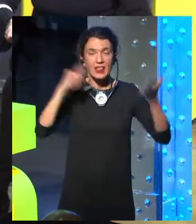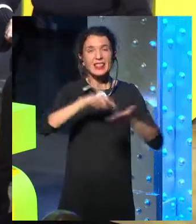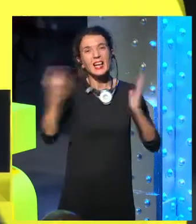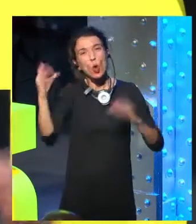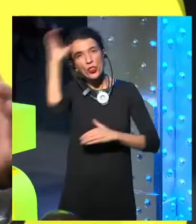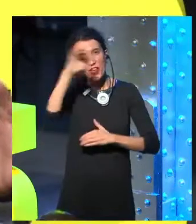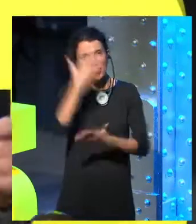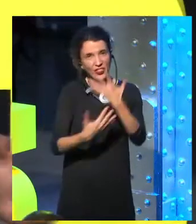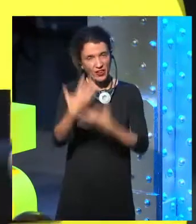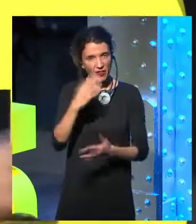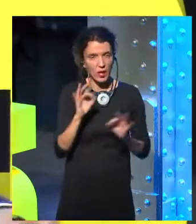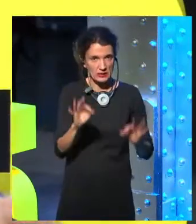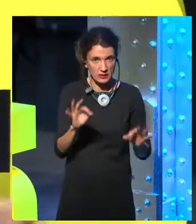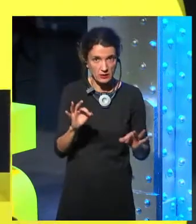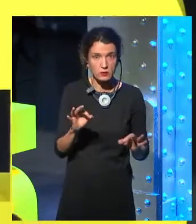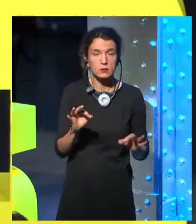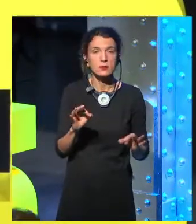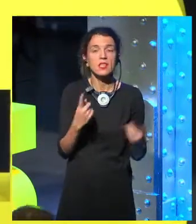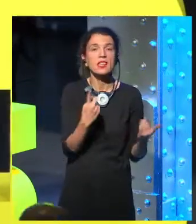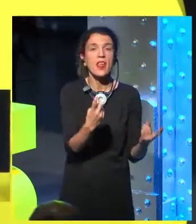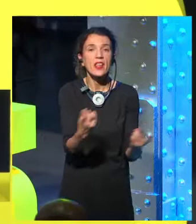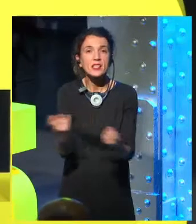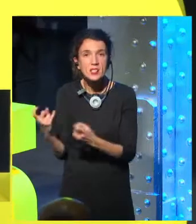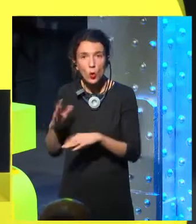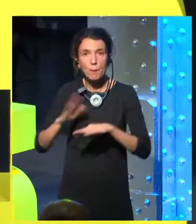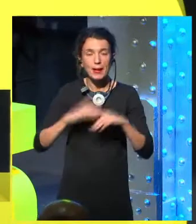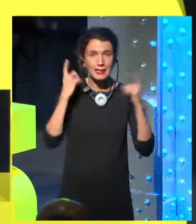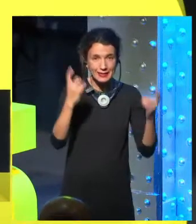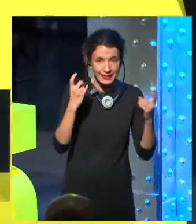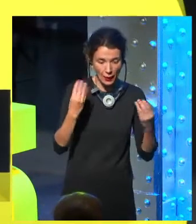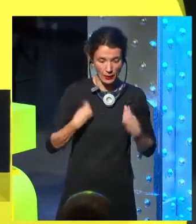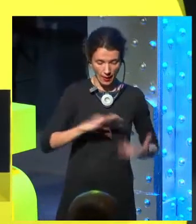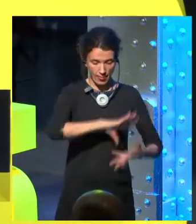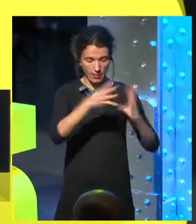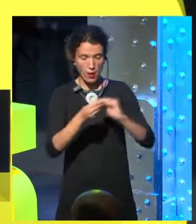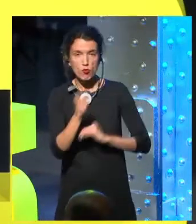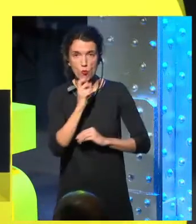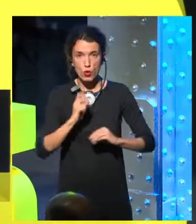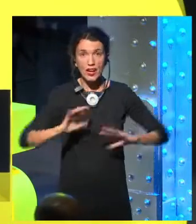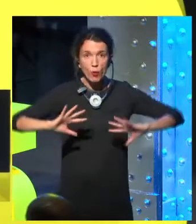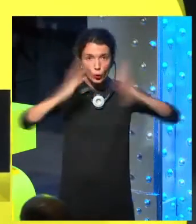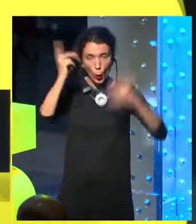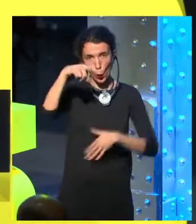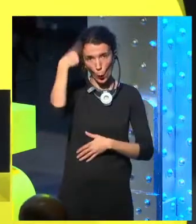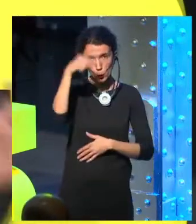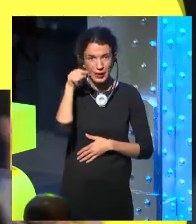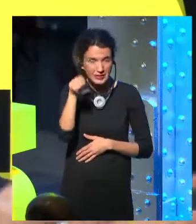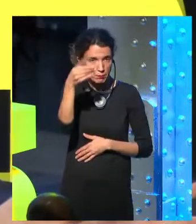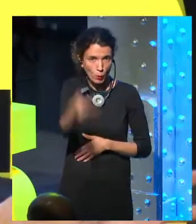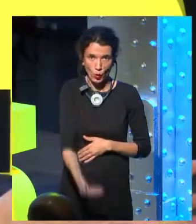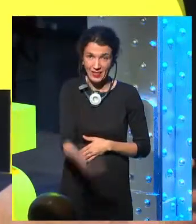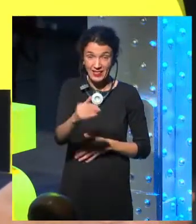we are in a techno-scientific revolution, and what is necessary to adapt our lives is a cultural